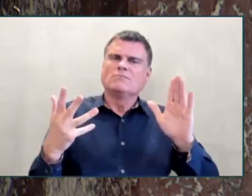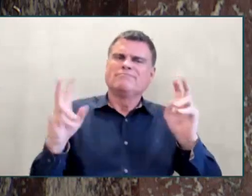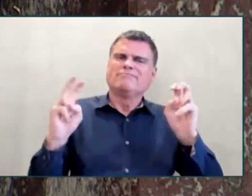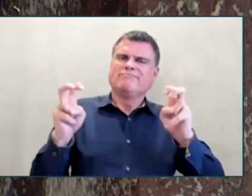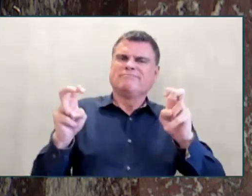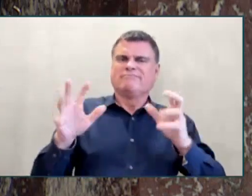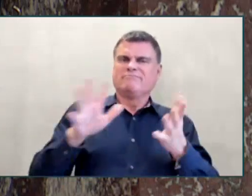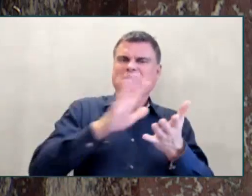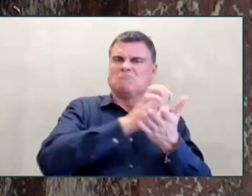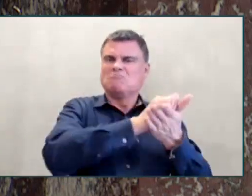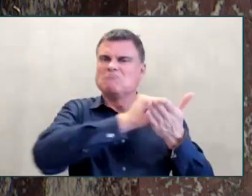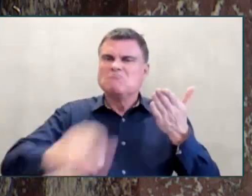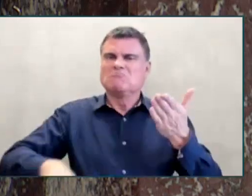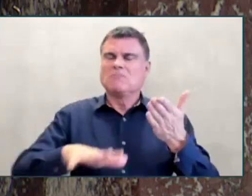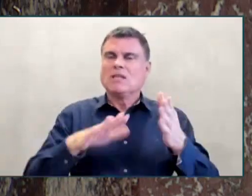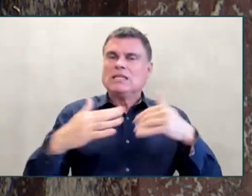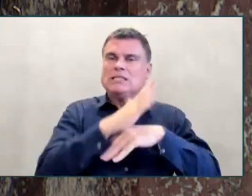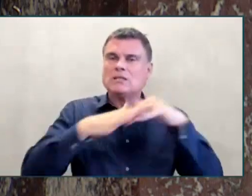our province.